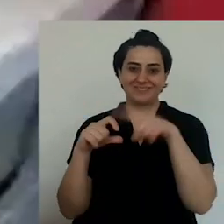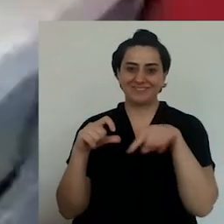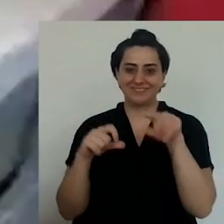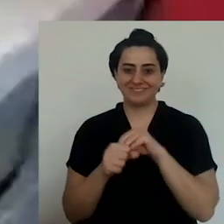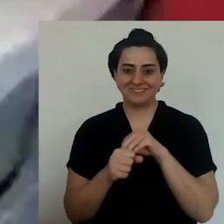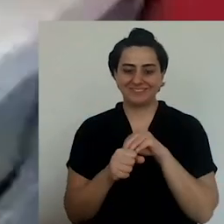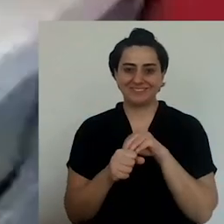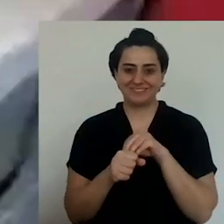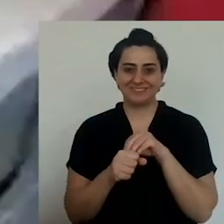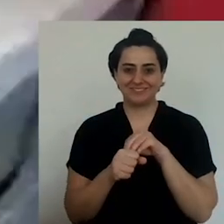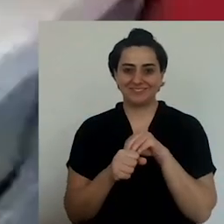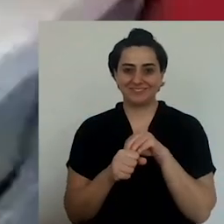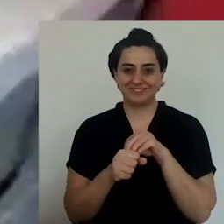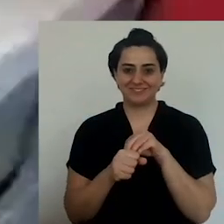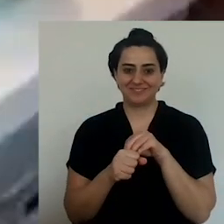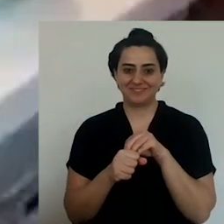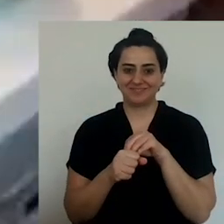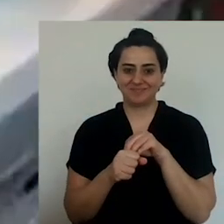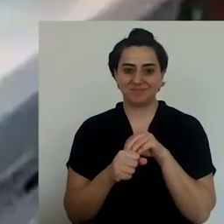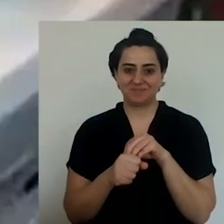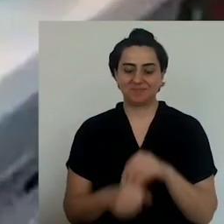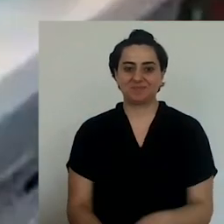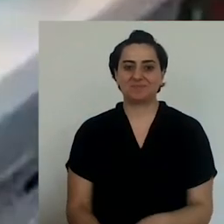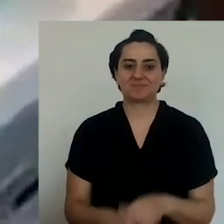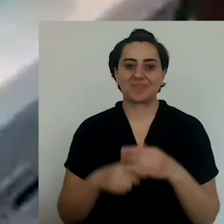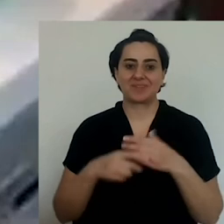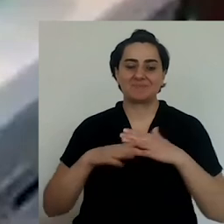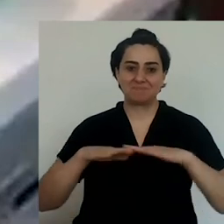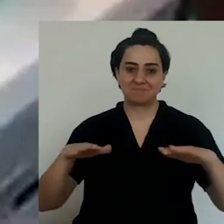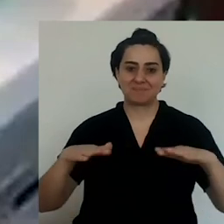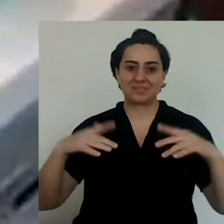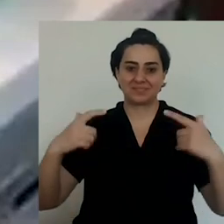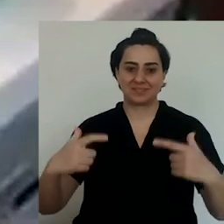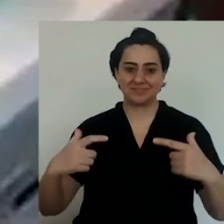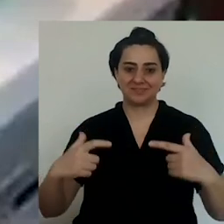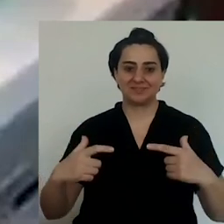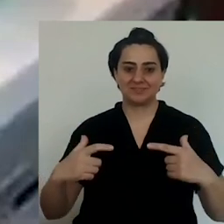I hope, as I said earlier...